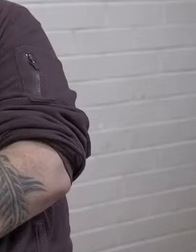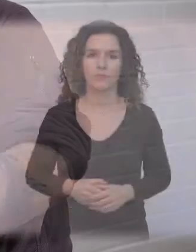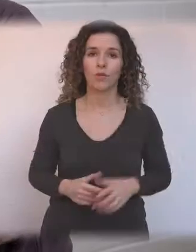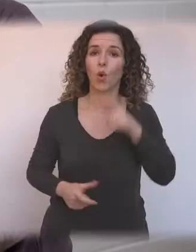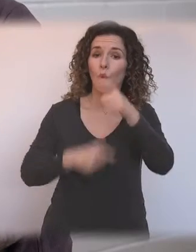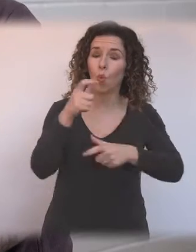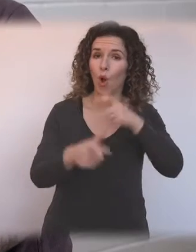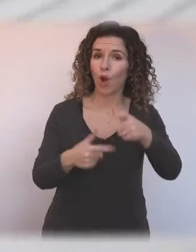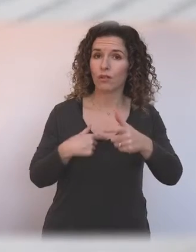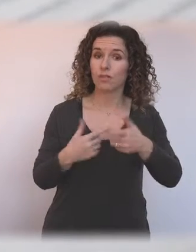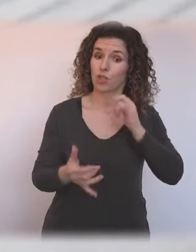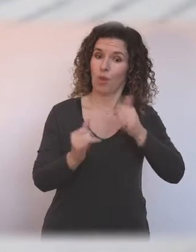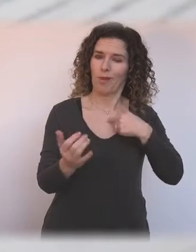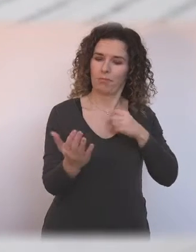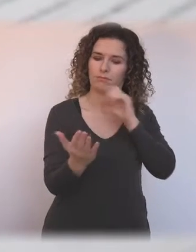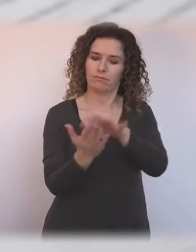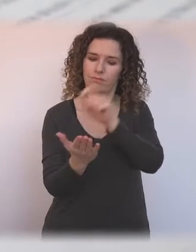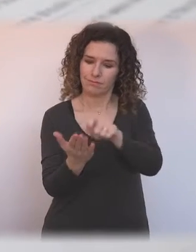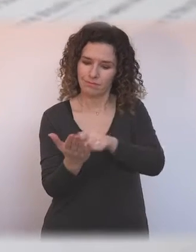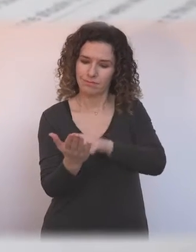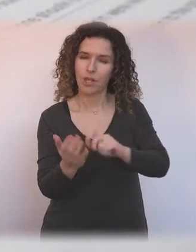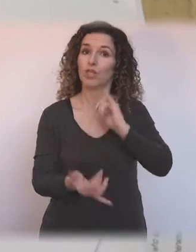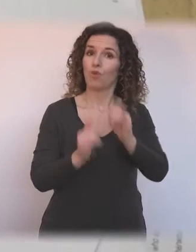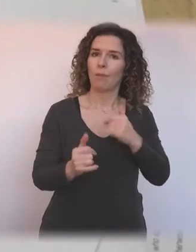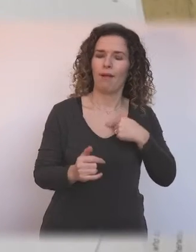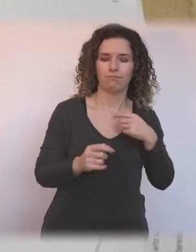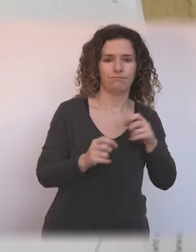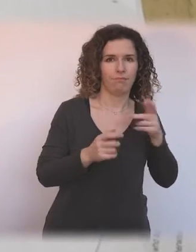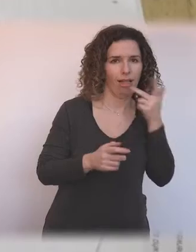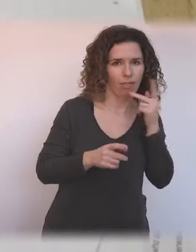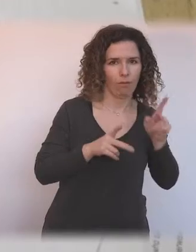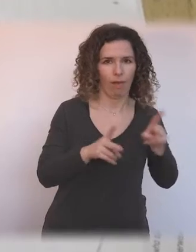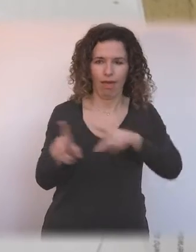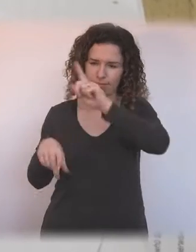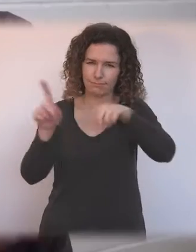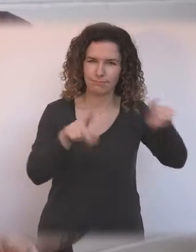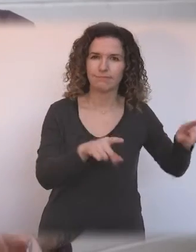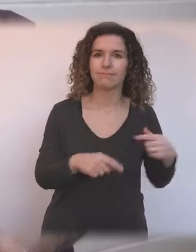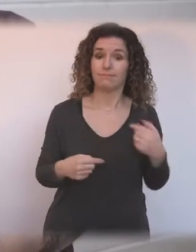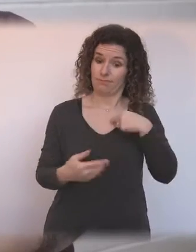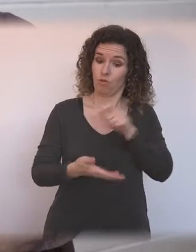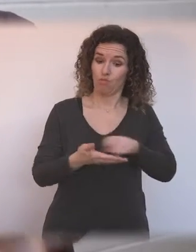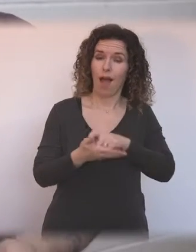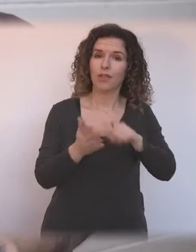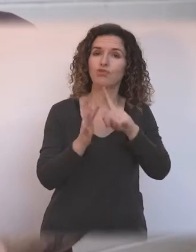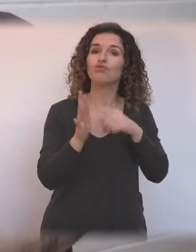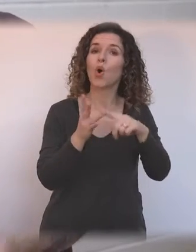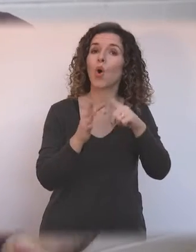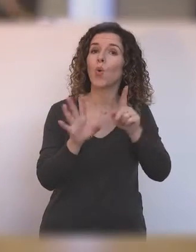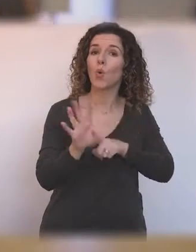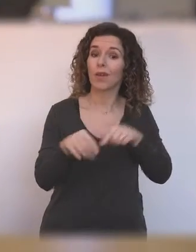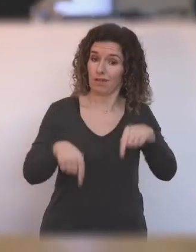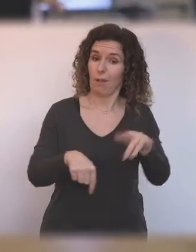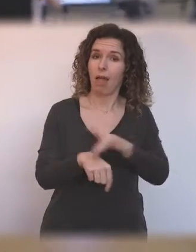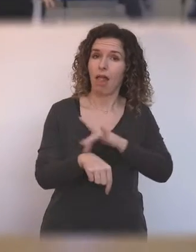We do things with words, sometimes conventionally, sometimes not so conventionally, but yeah, we are the writer of Joy, which is